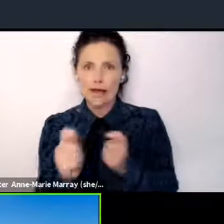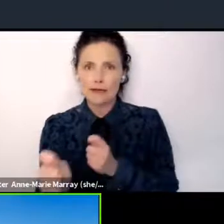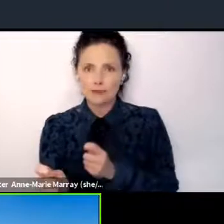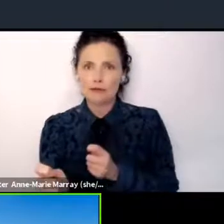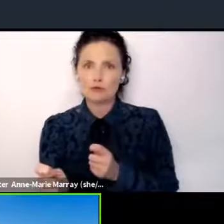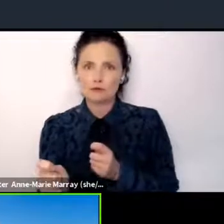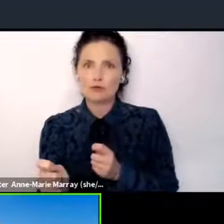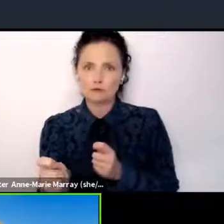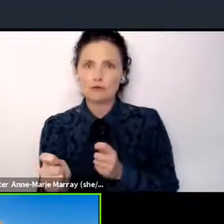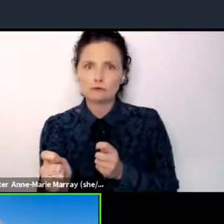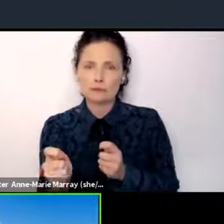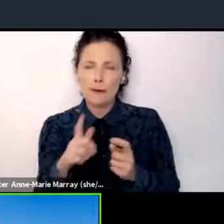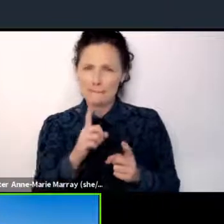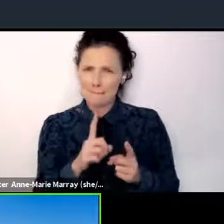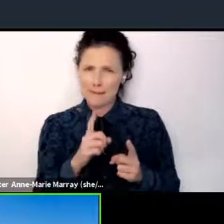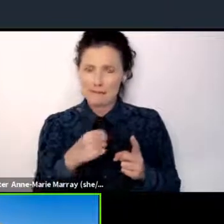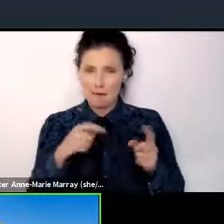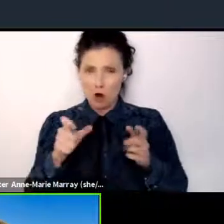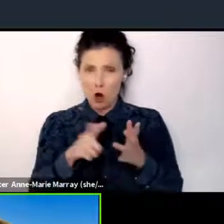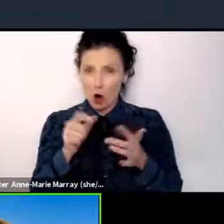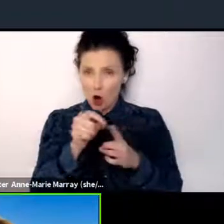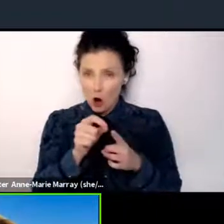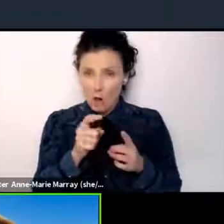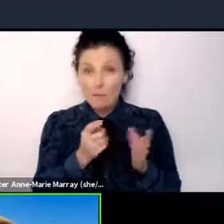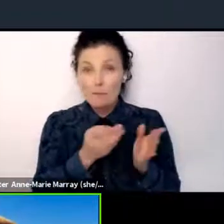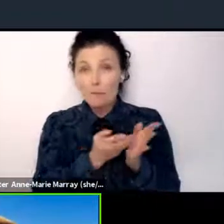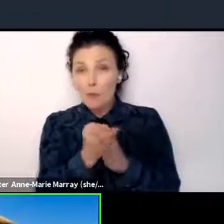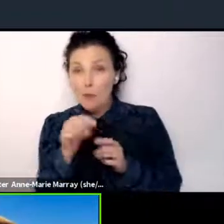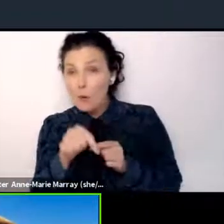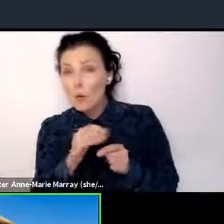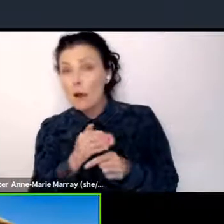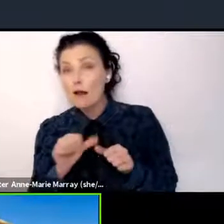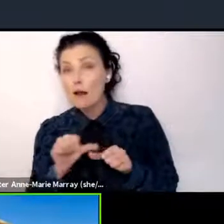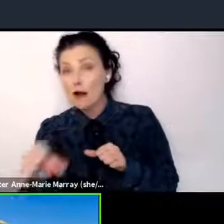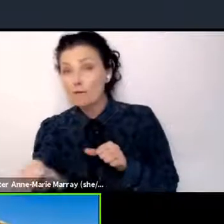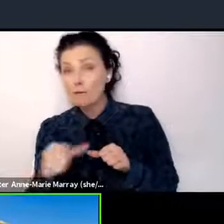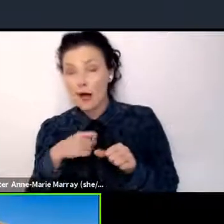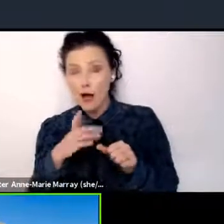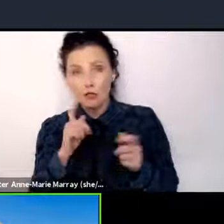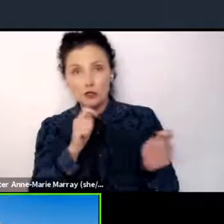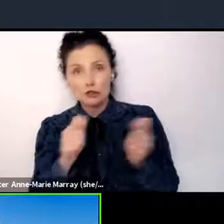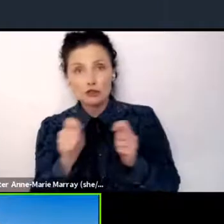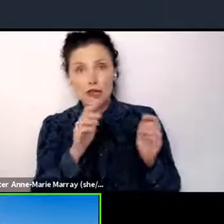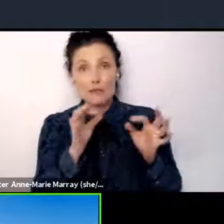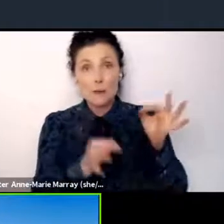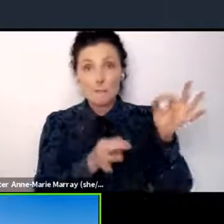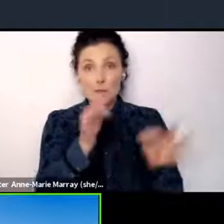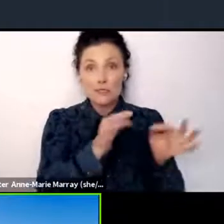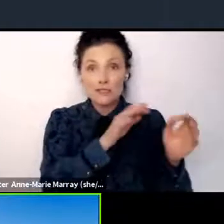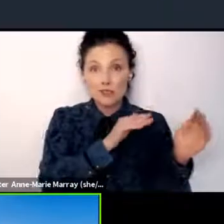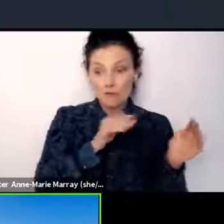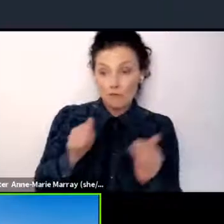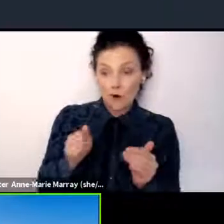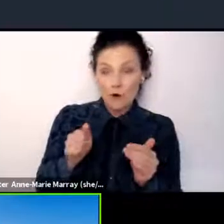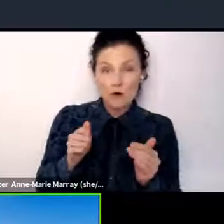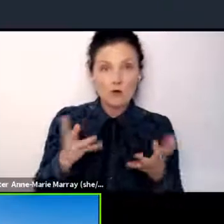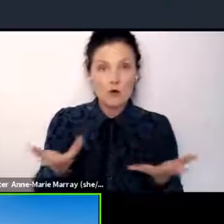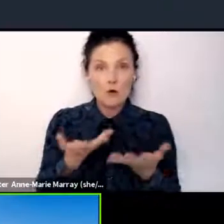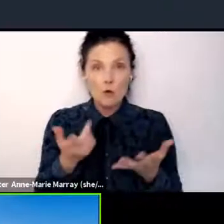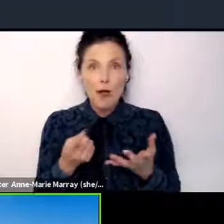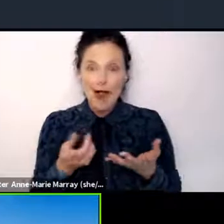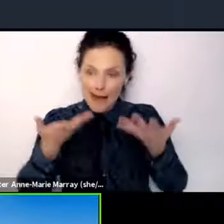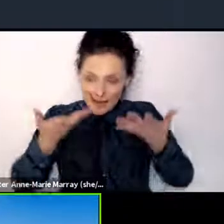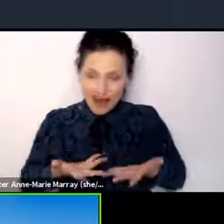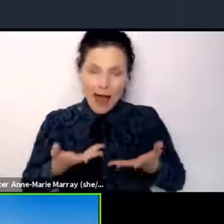at COP and beyond is to move the political focus to even more immediate action to reduce emissions.